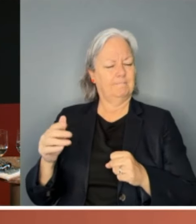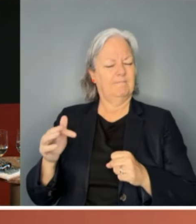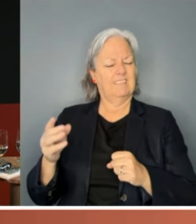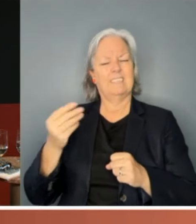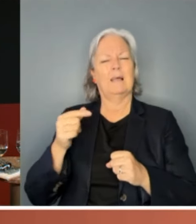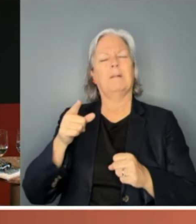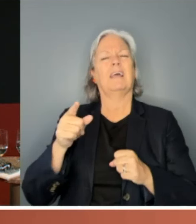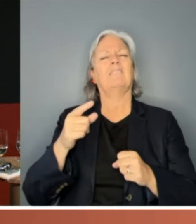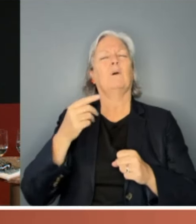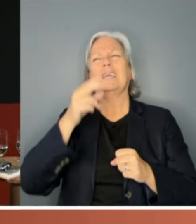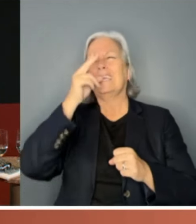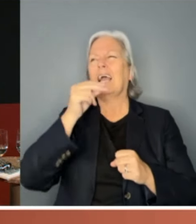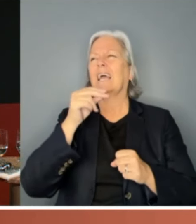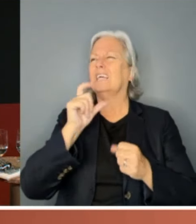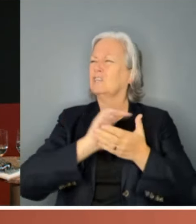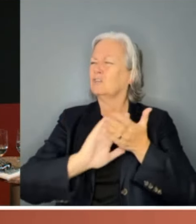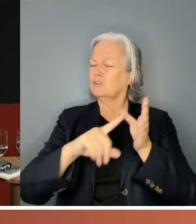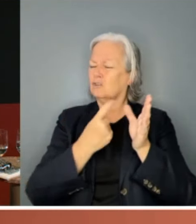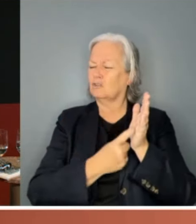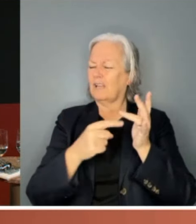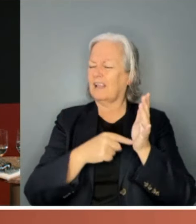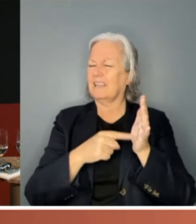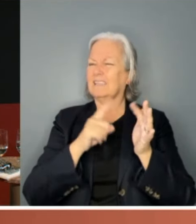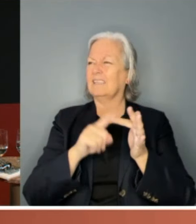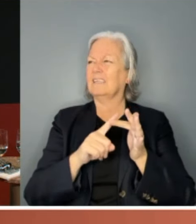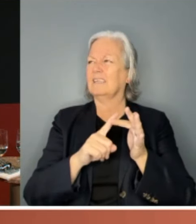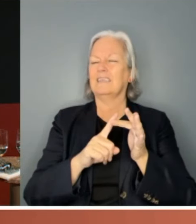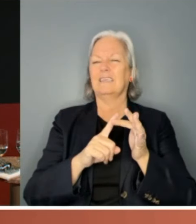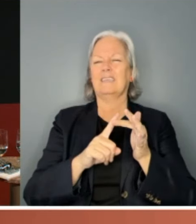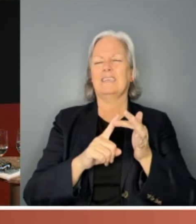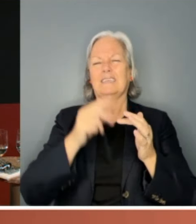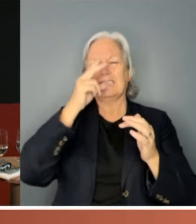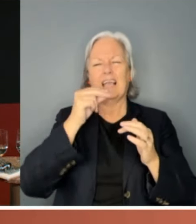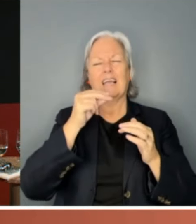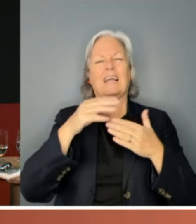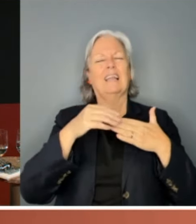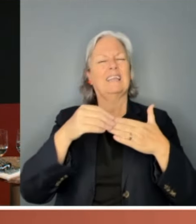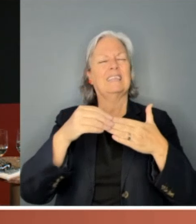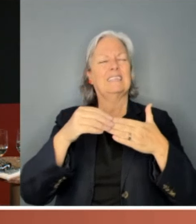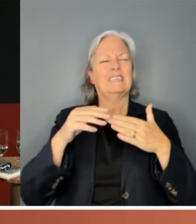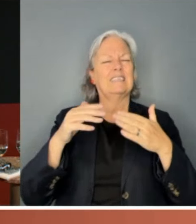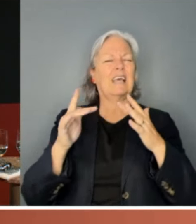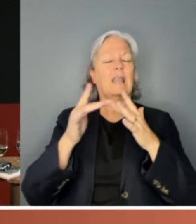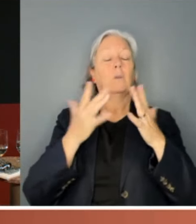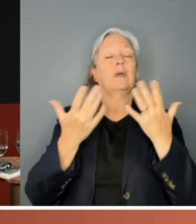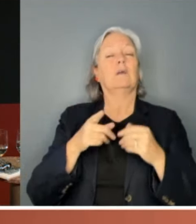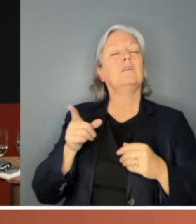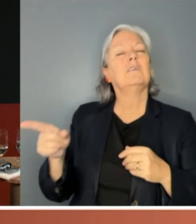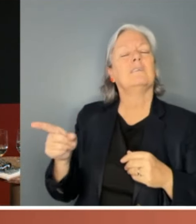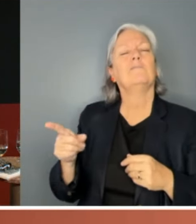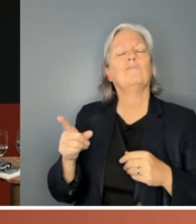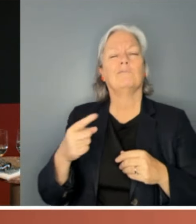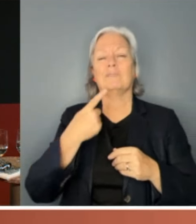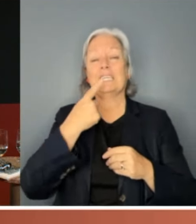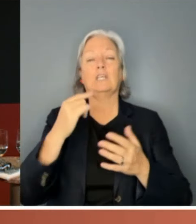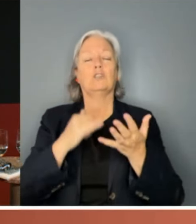Women. I think it's Charlotte Mortlock, possibly. She went on air and hit social media saying things